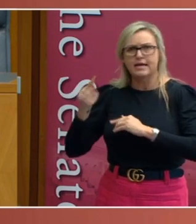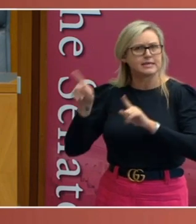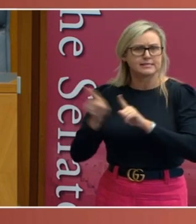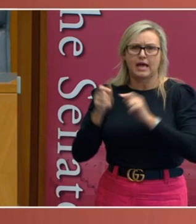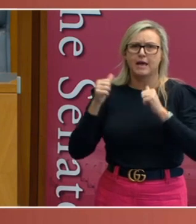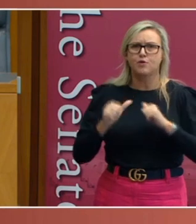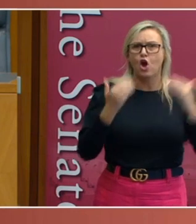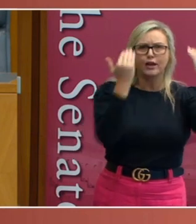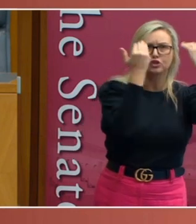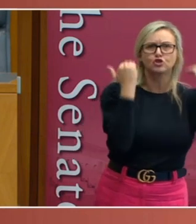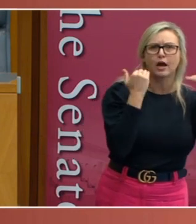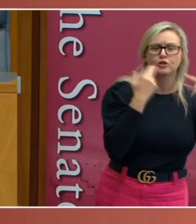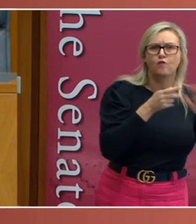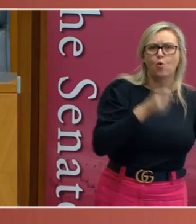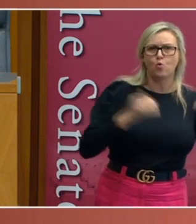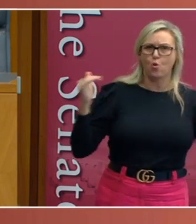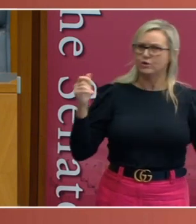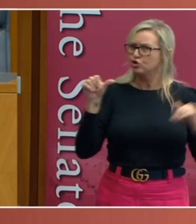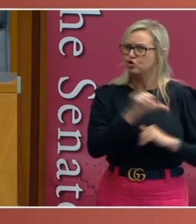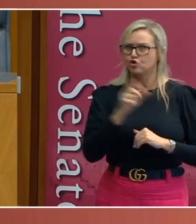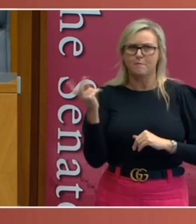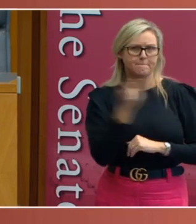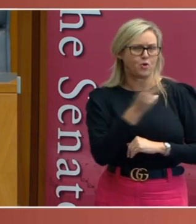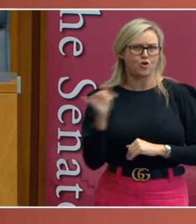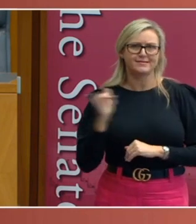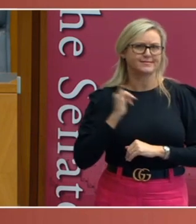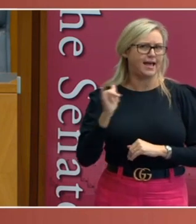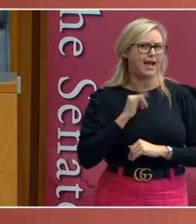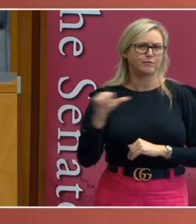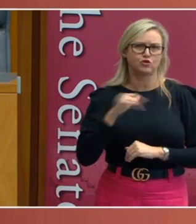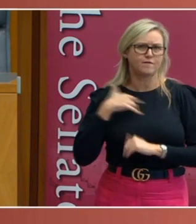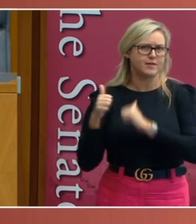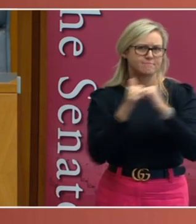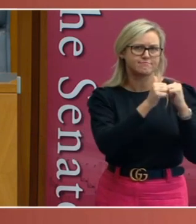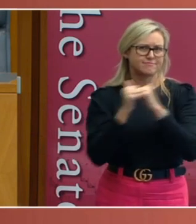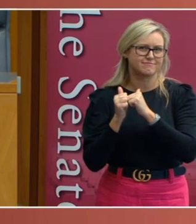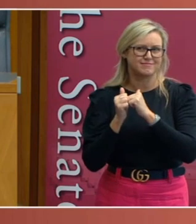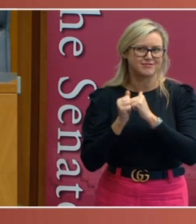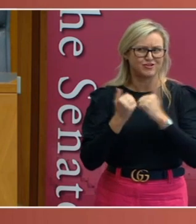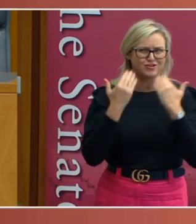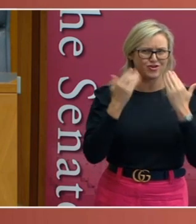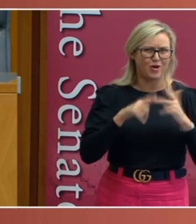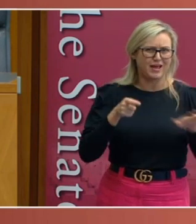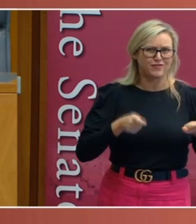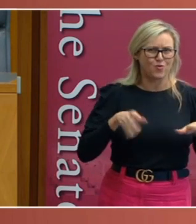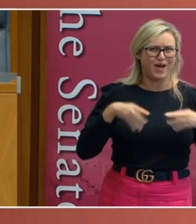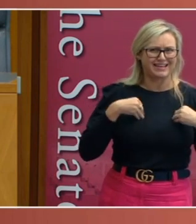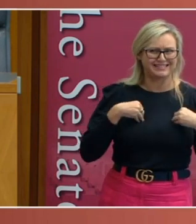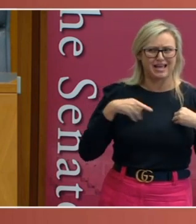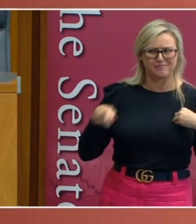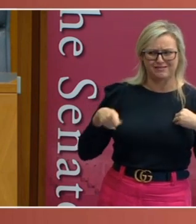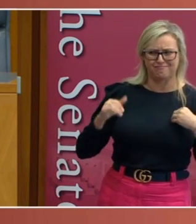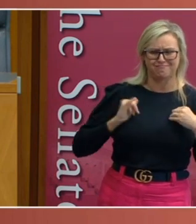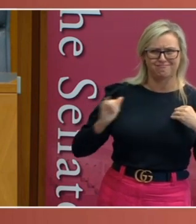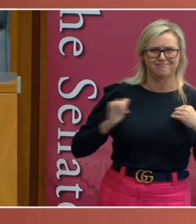a Supreme Court judge and was therefore a brother-in-law of the bench. Not sure how well that went down, but anyway, the court was